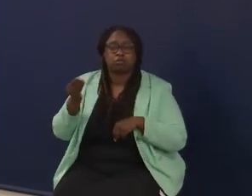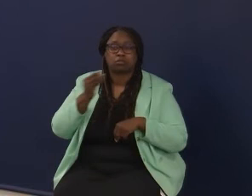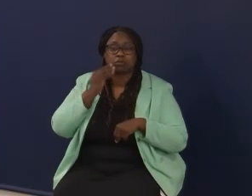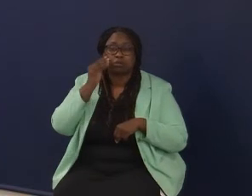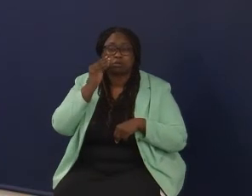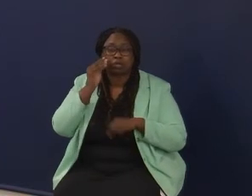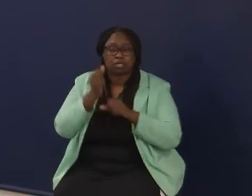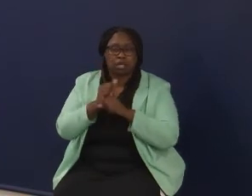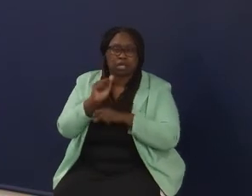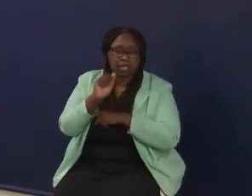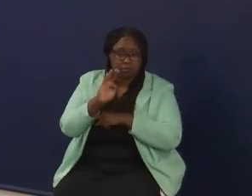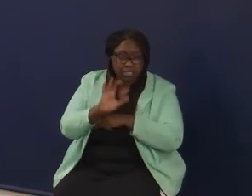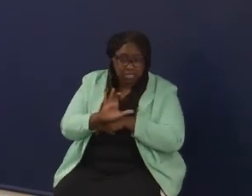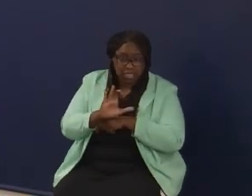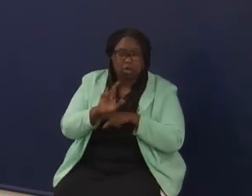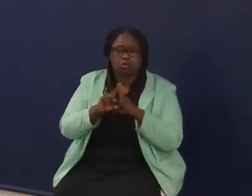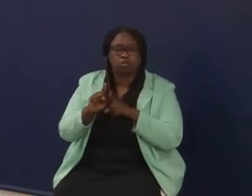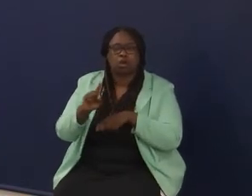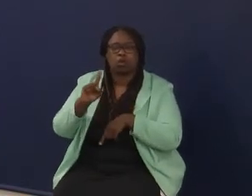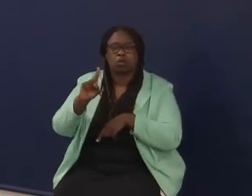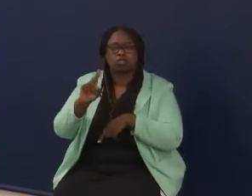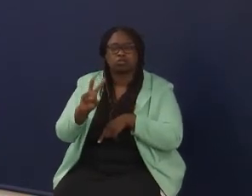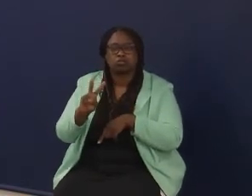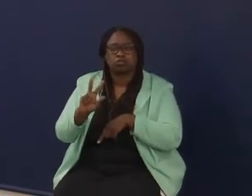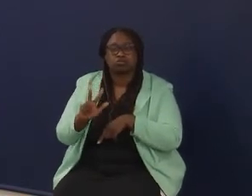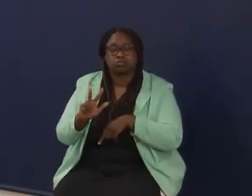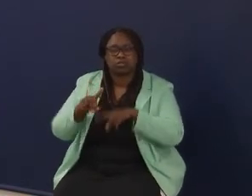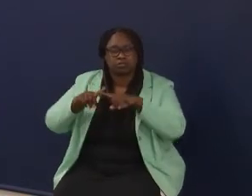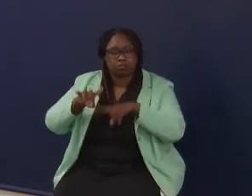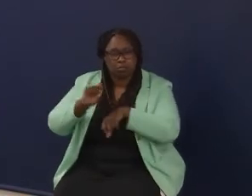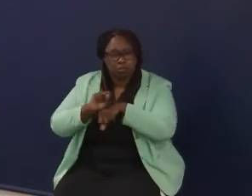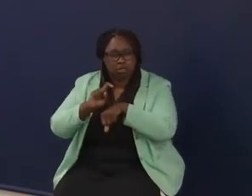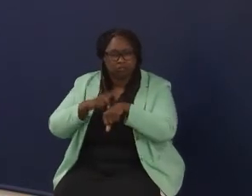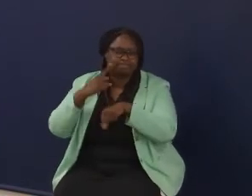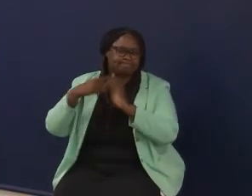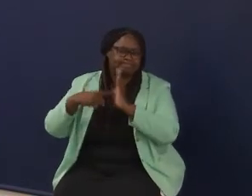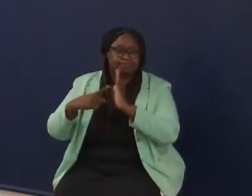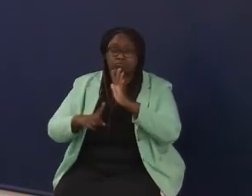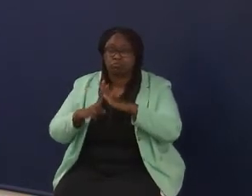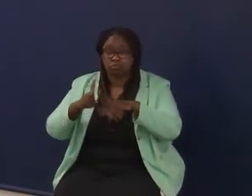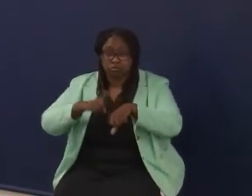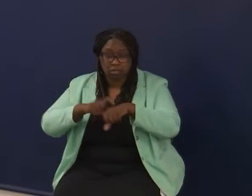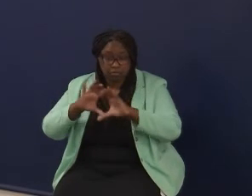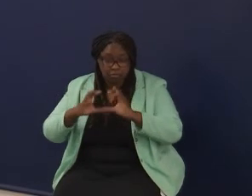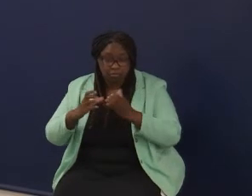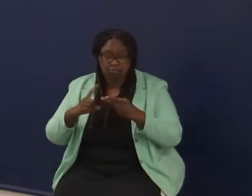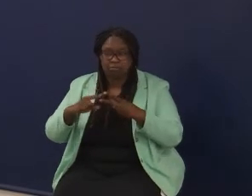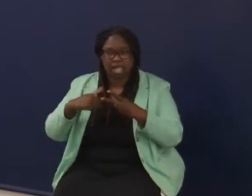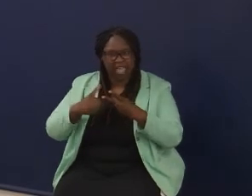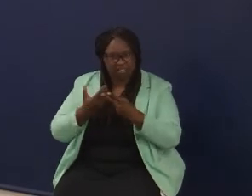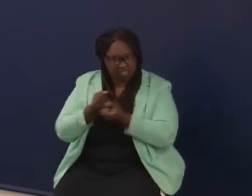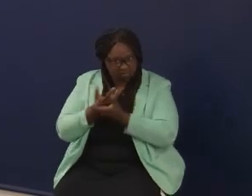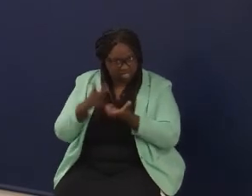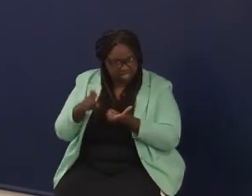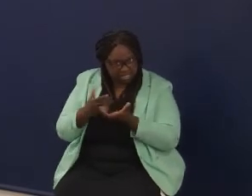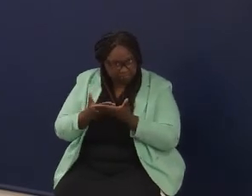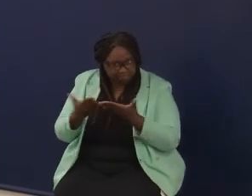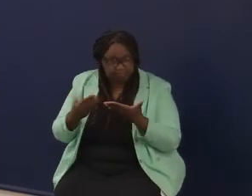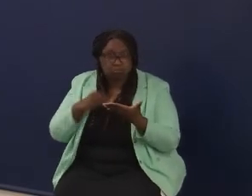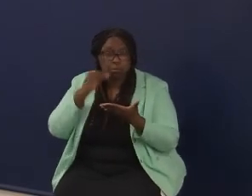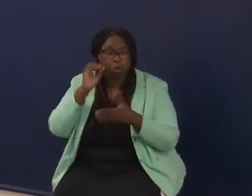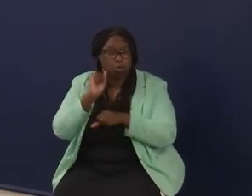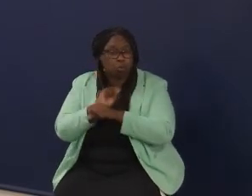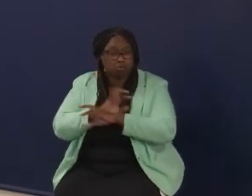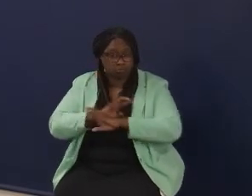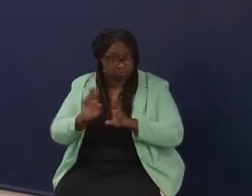A, C grade, but they got a 1, 2, 3 based on their work skills. Were they on time for class? Did they have materials? Did they have the things they needed? Did they have their homework?